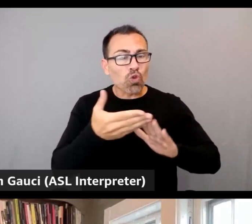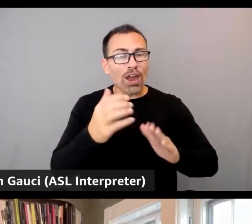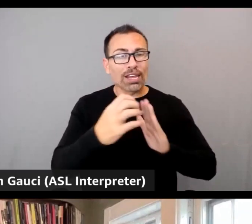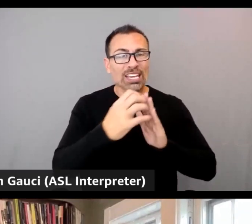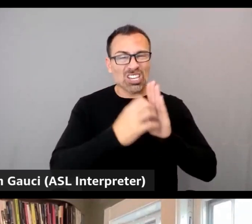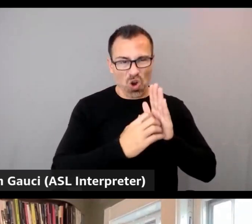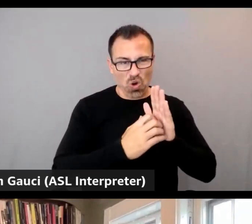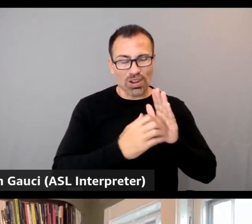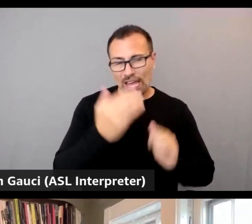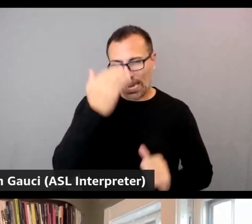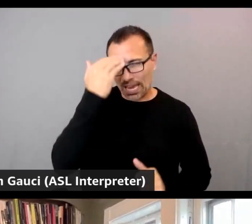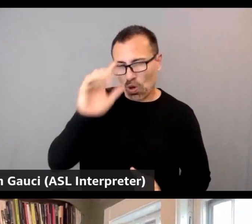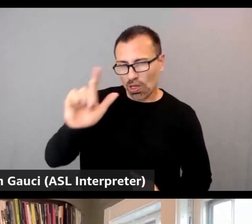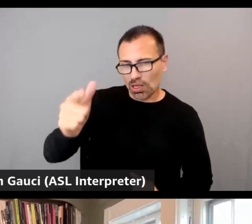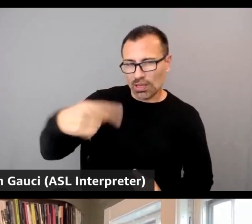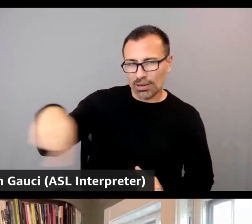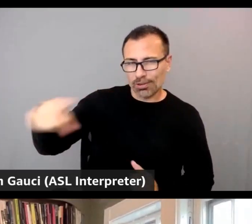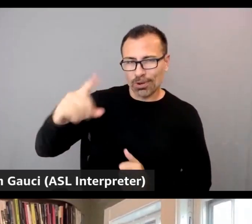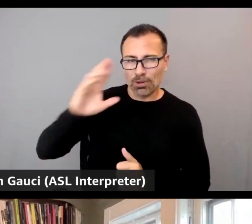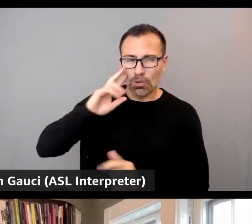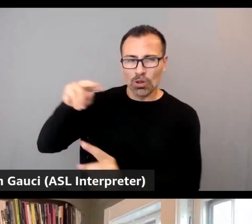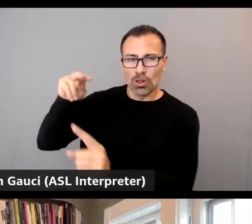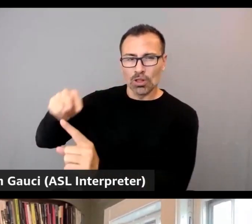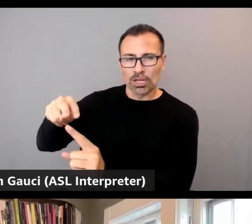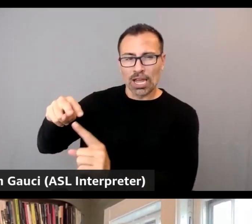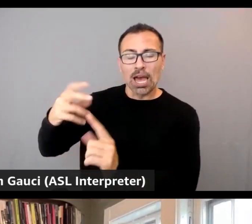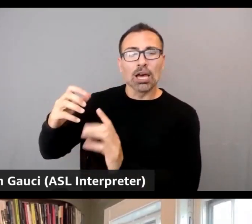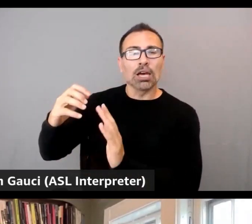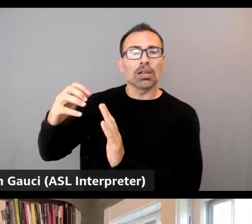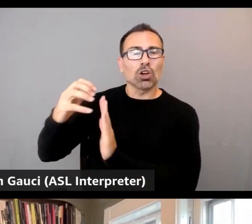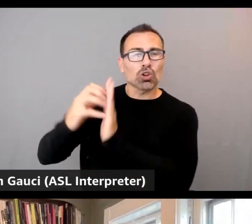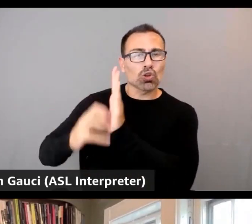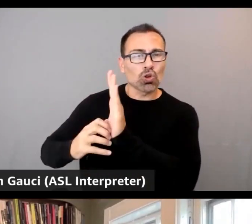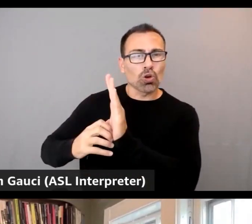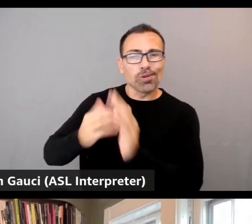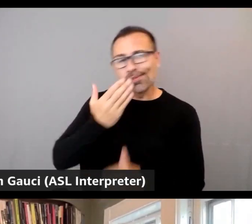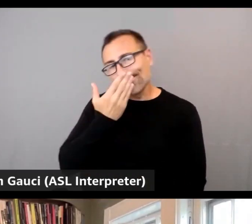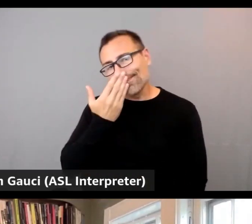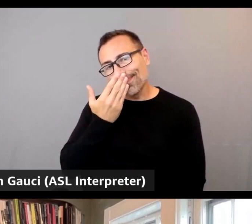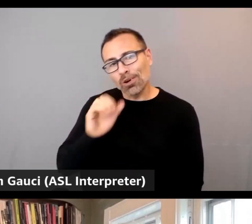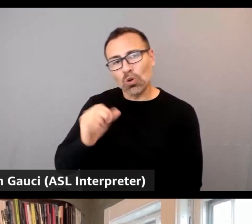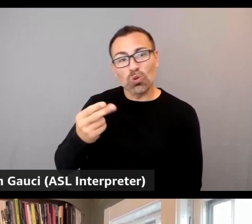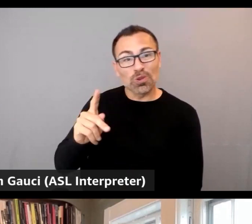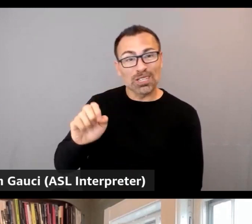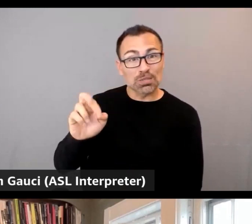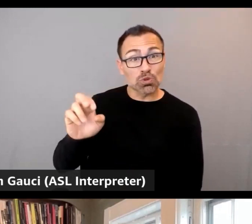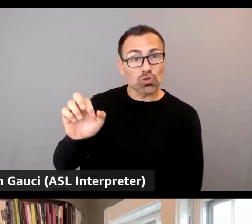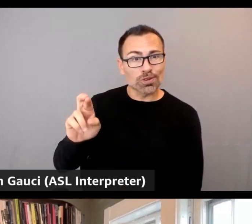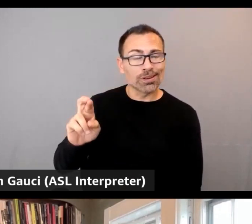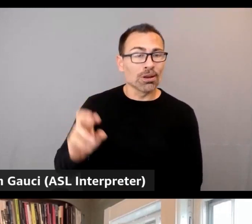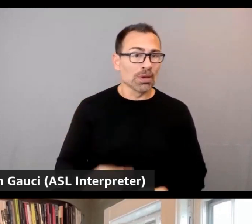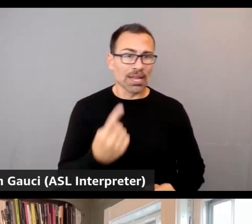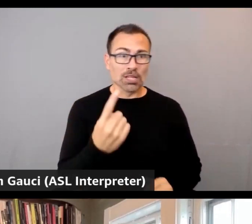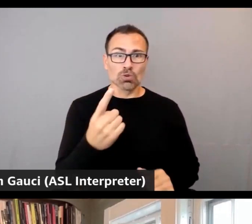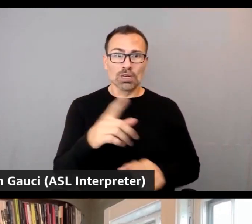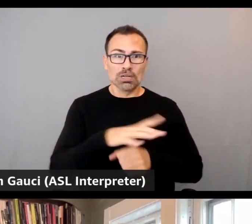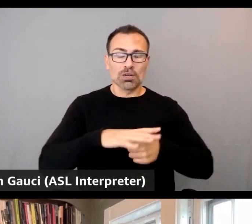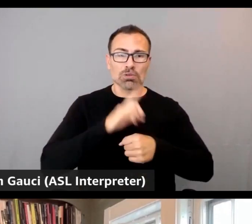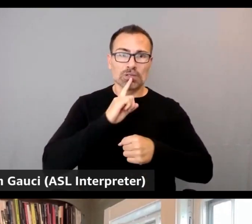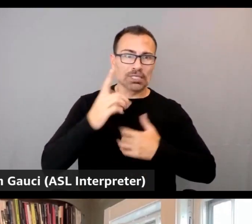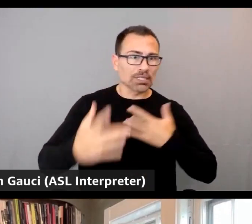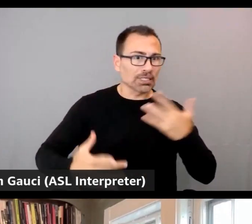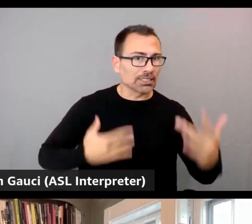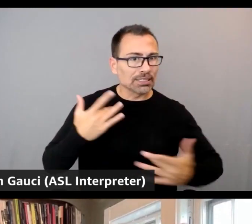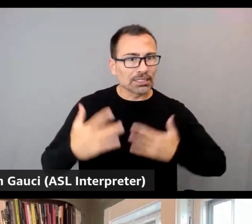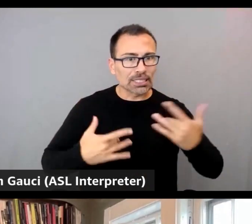a lot more later in the segment about Code Whisper, but that's one of the areas that's probably the most exciting because there is